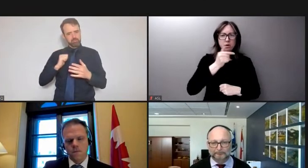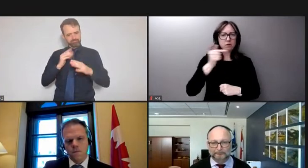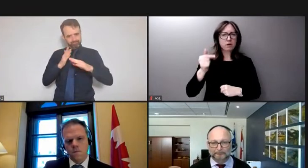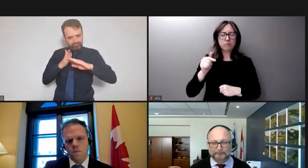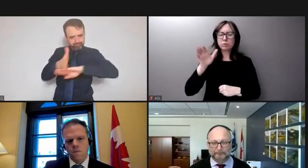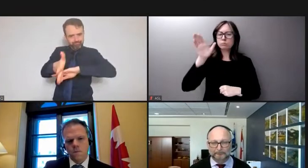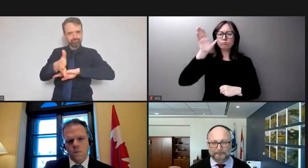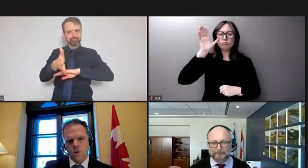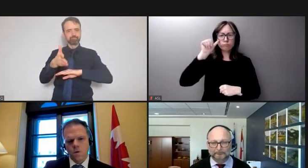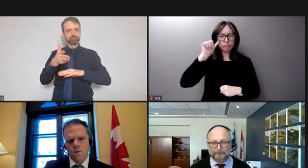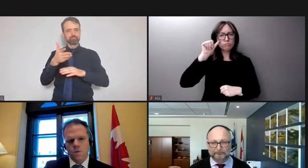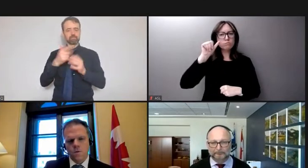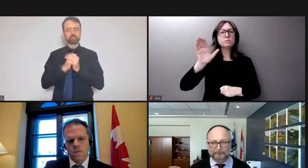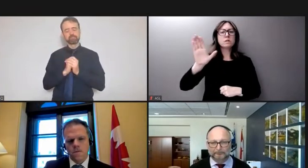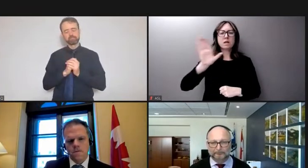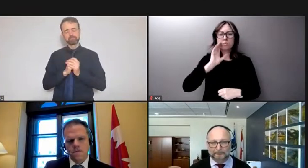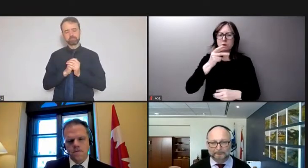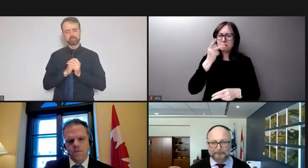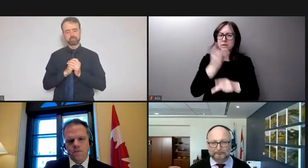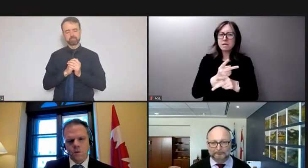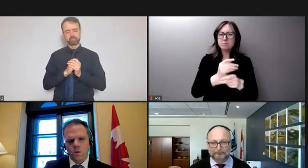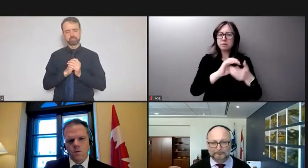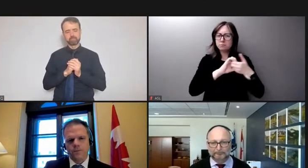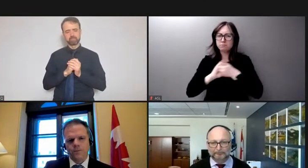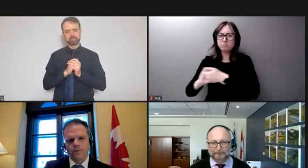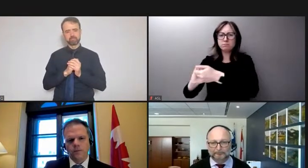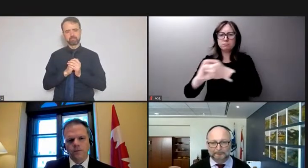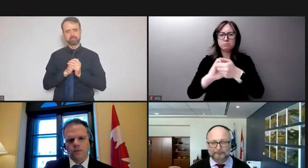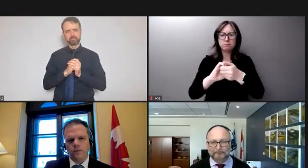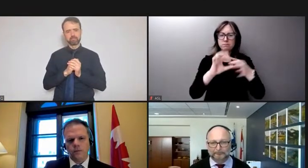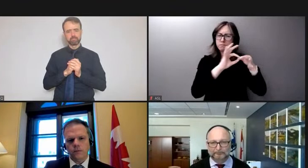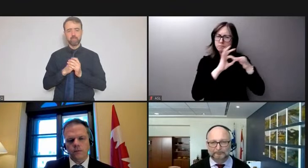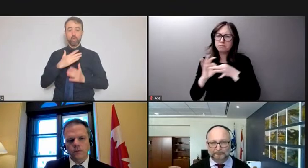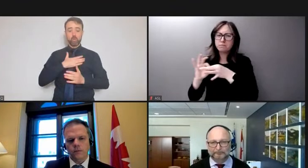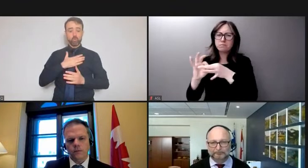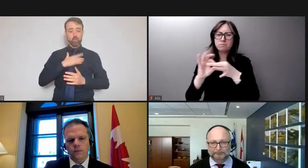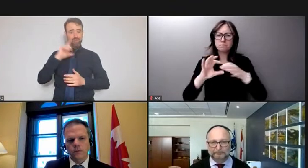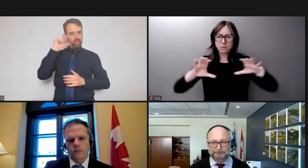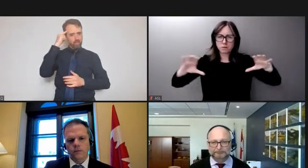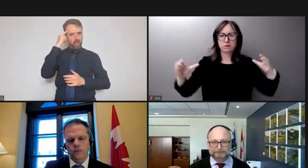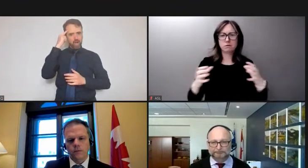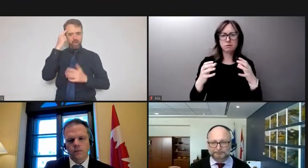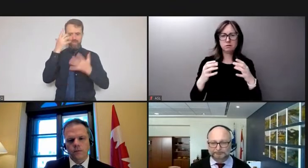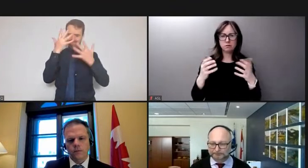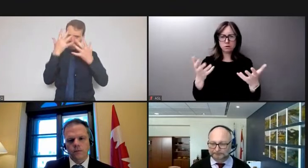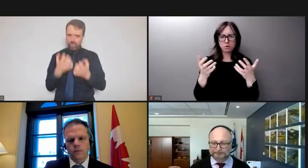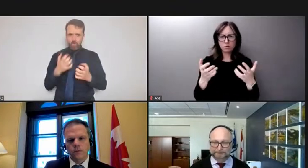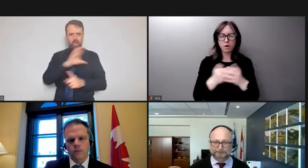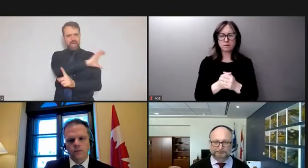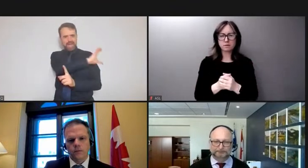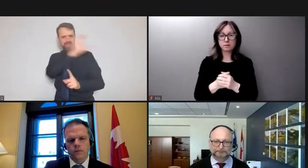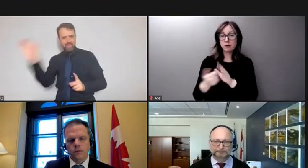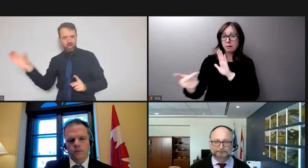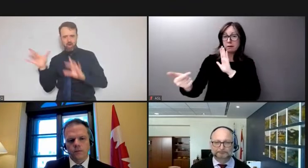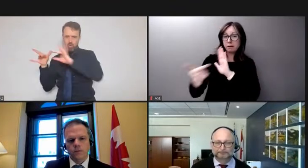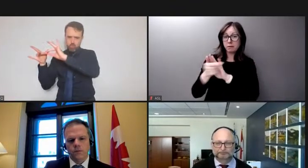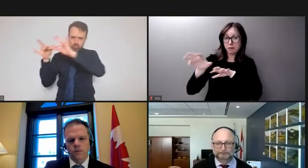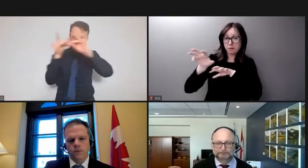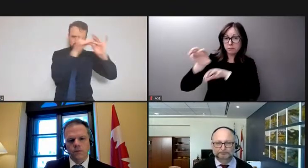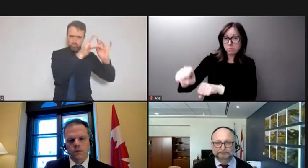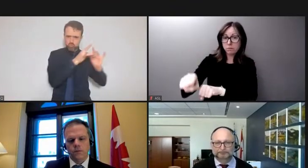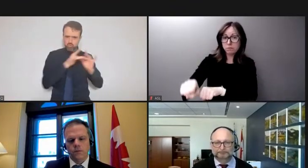keep our country together and bring our country together. Ending these illegal occupations and